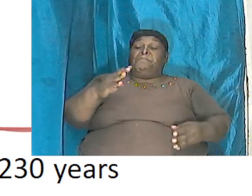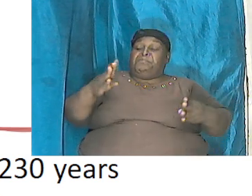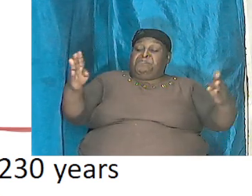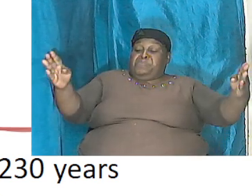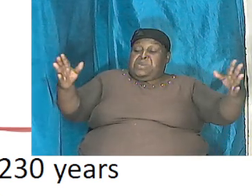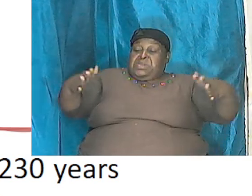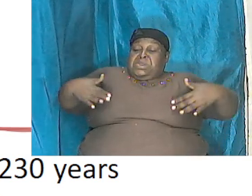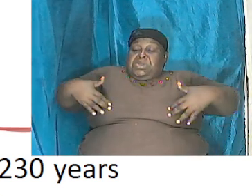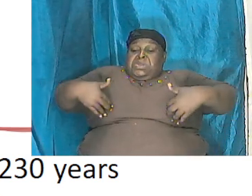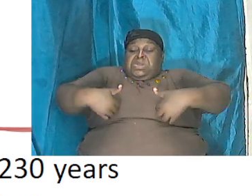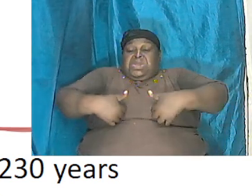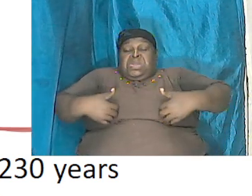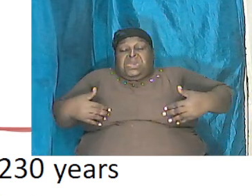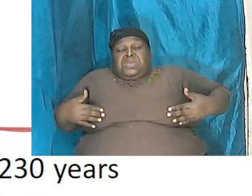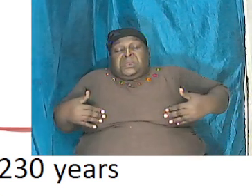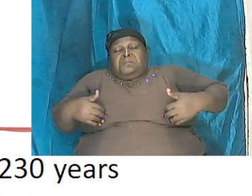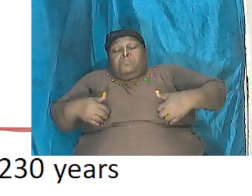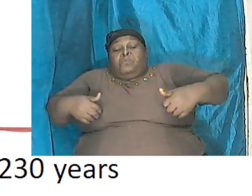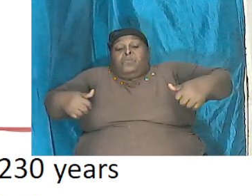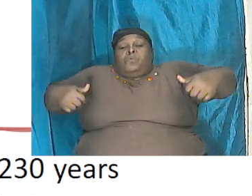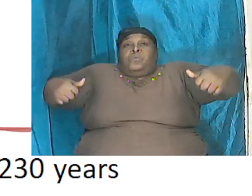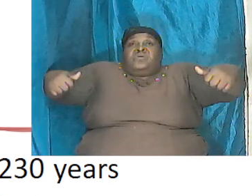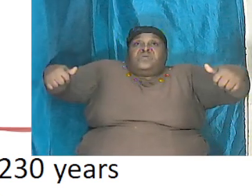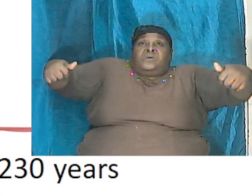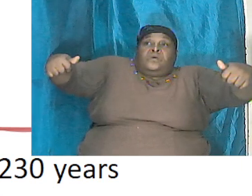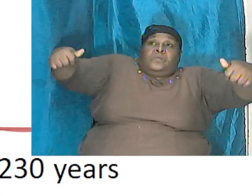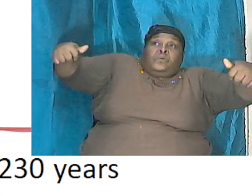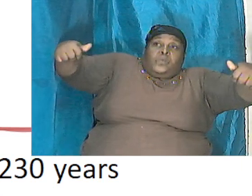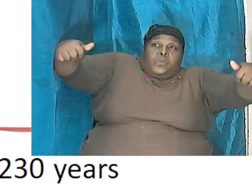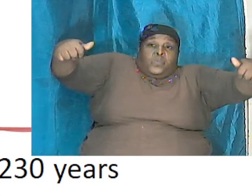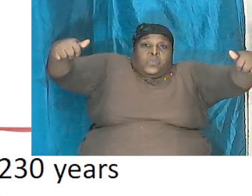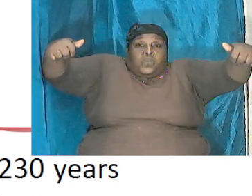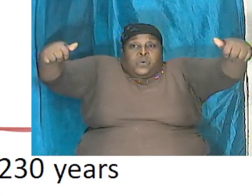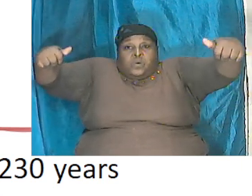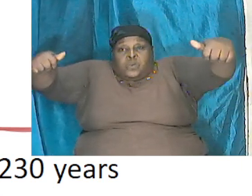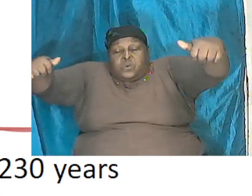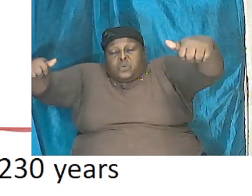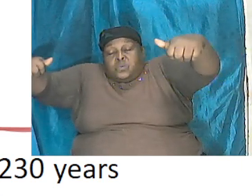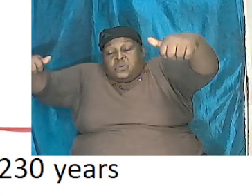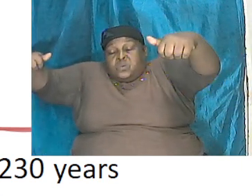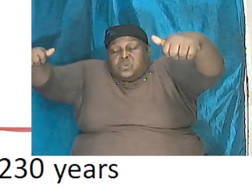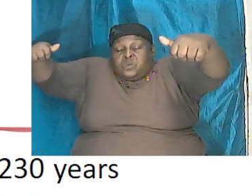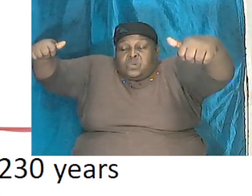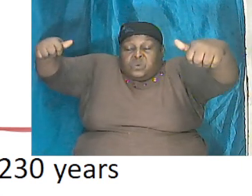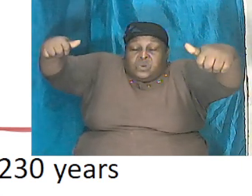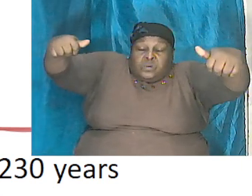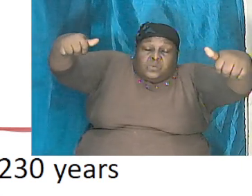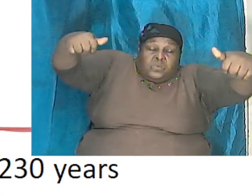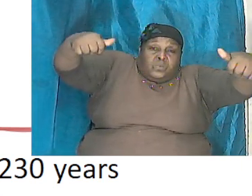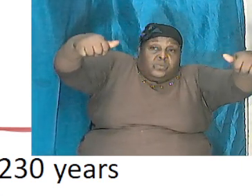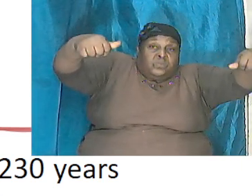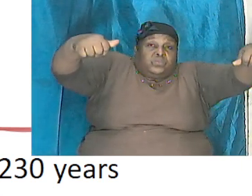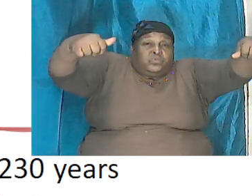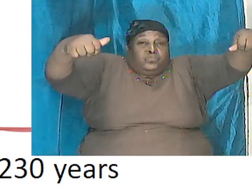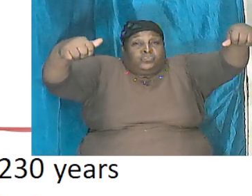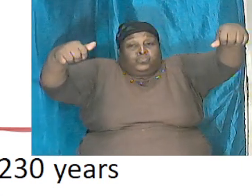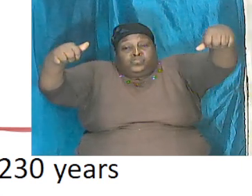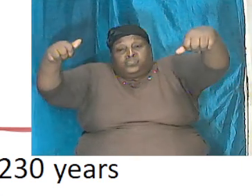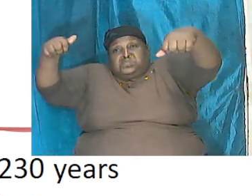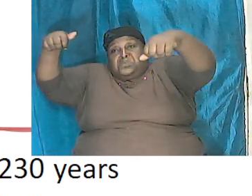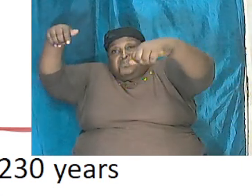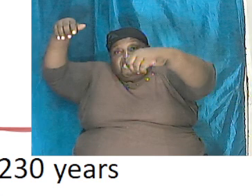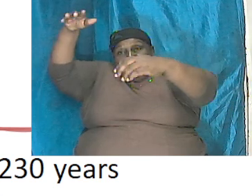massive and the description is the very similar description